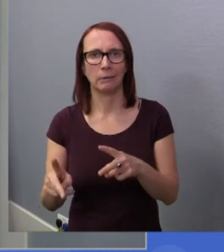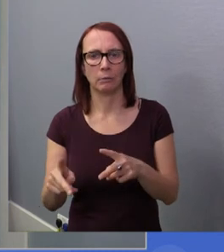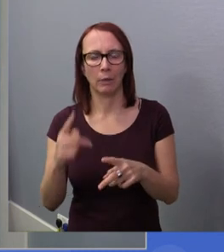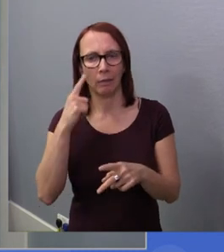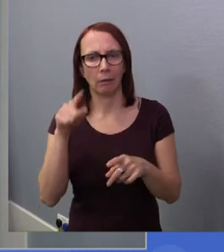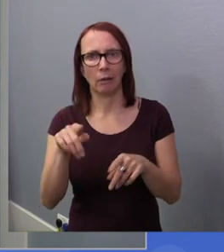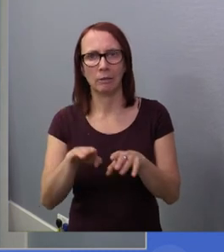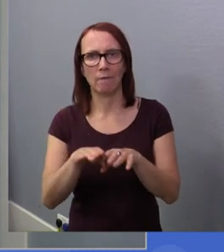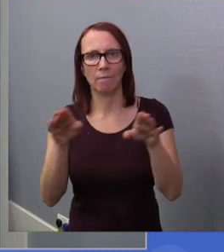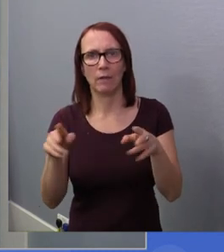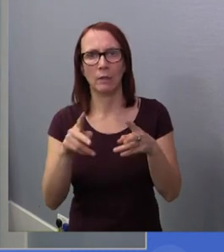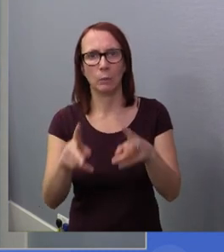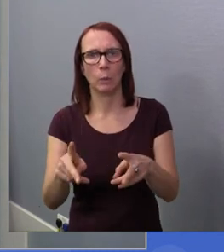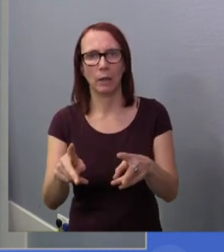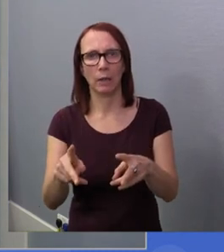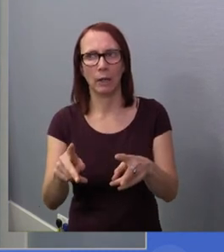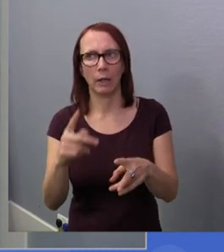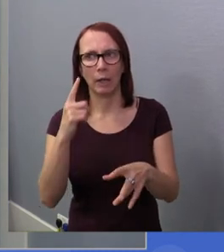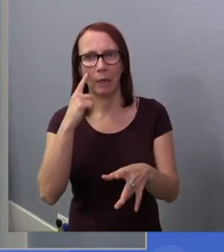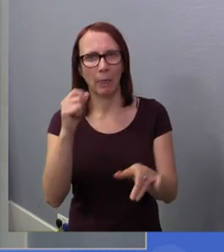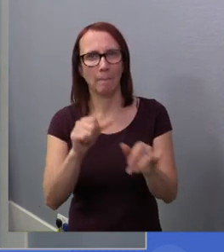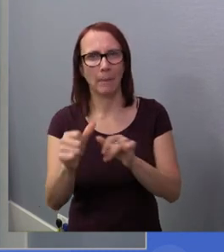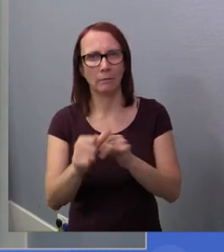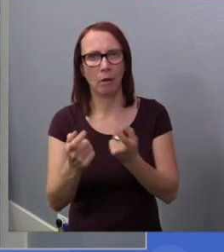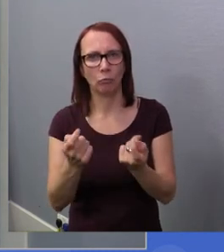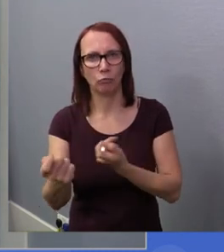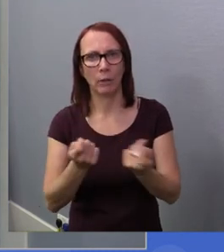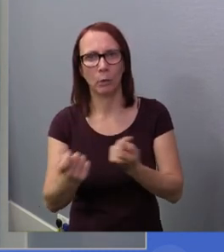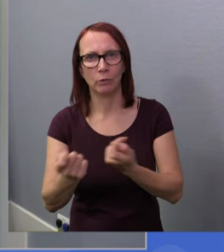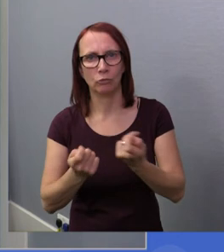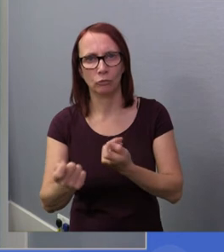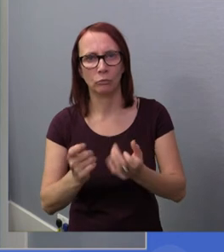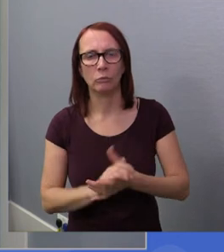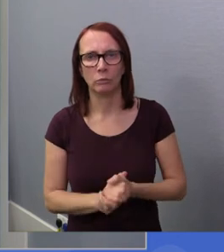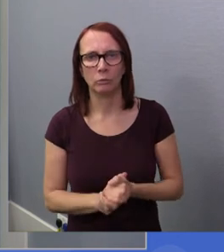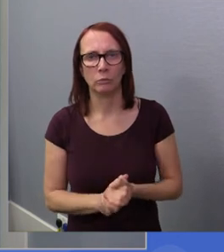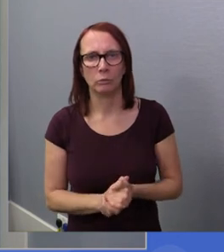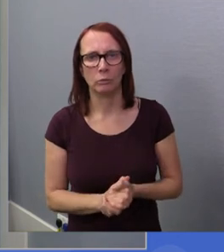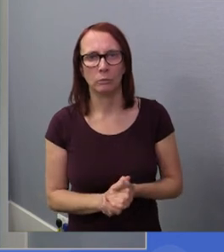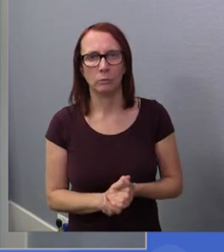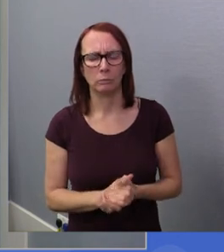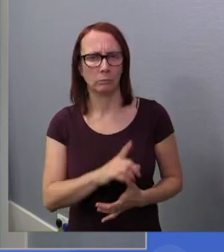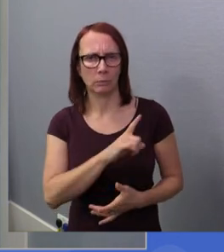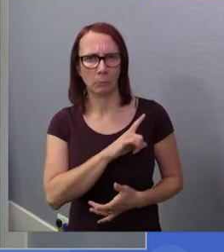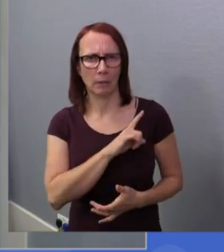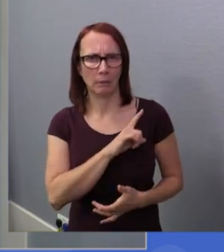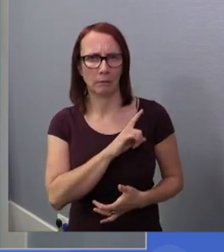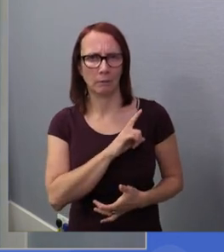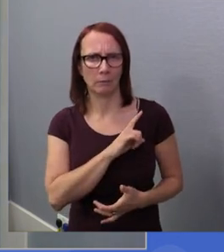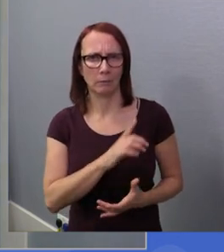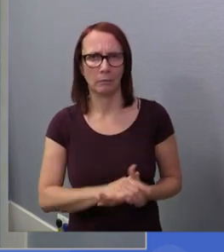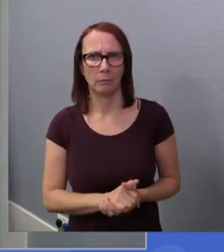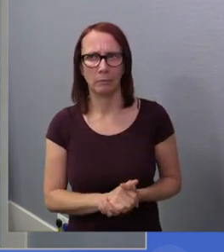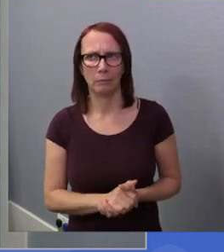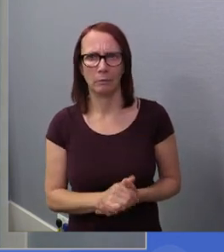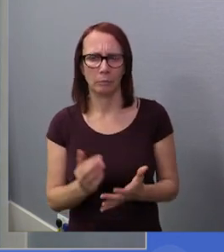finance for Scotland. I'd like to add in probably regulation, better regulation of businesses. The reasons that we've got are that there's